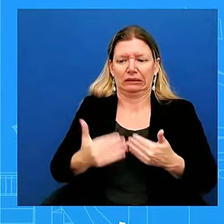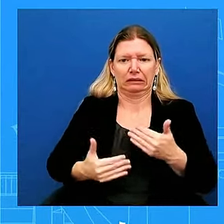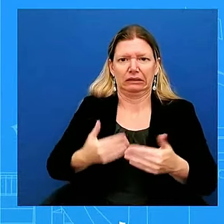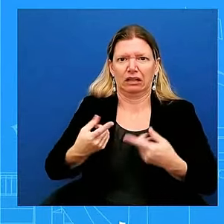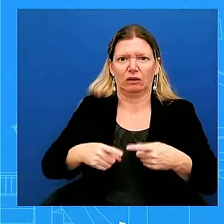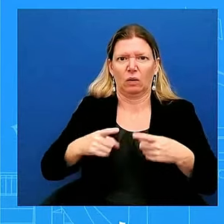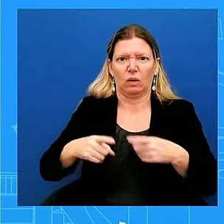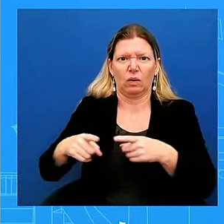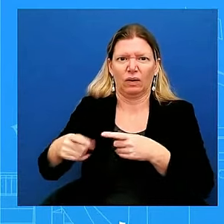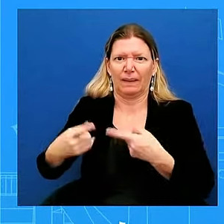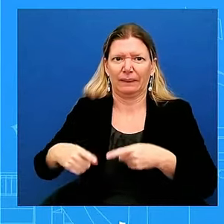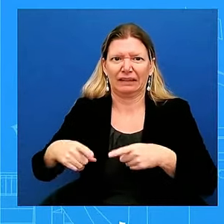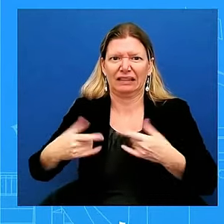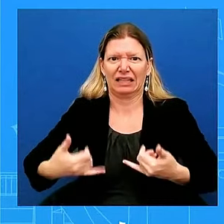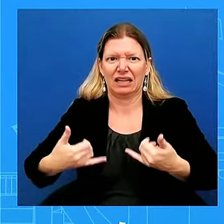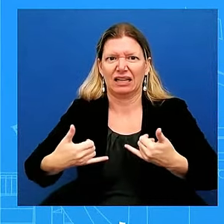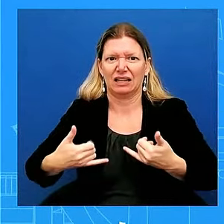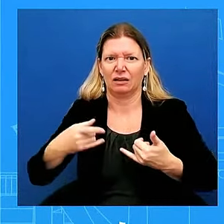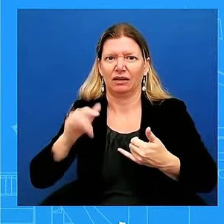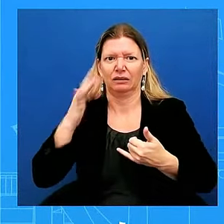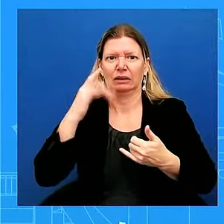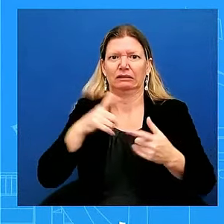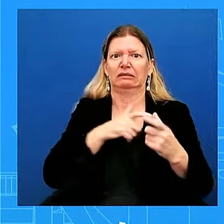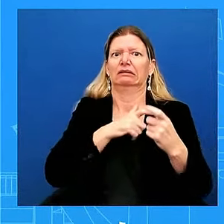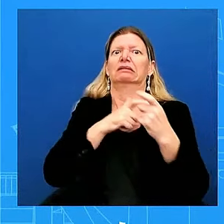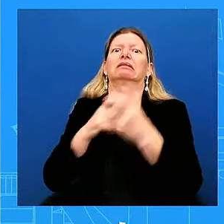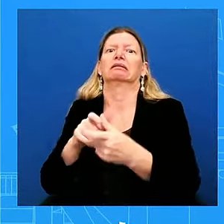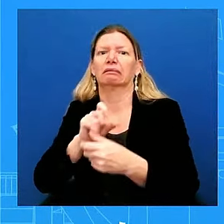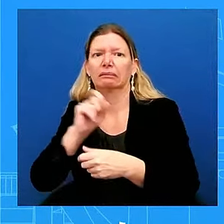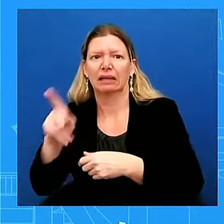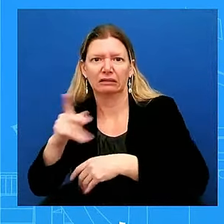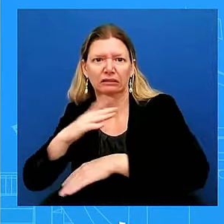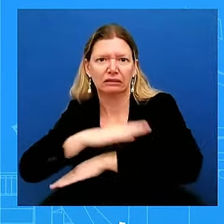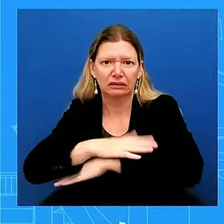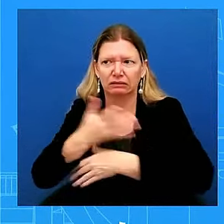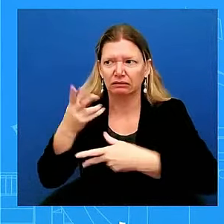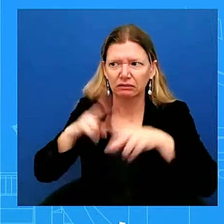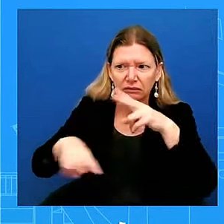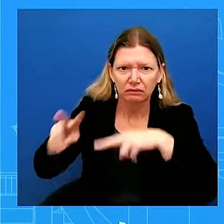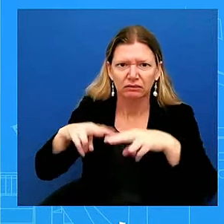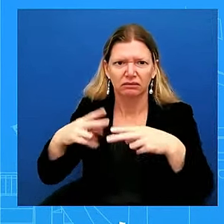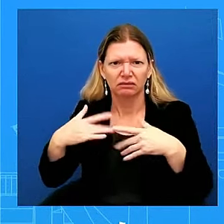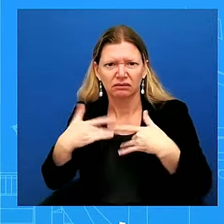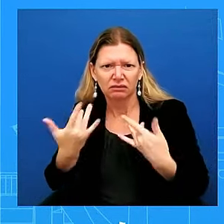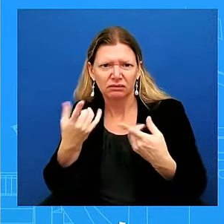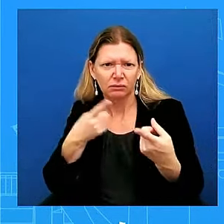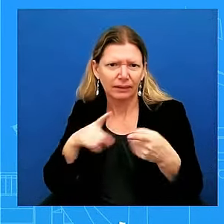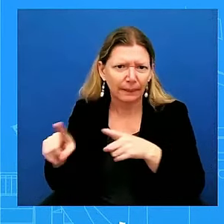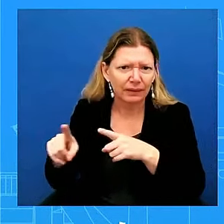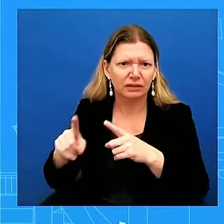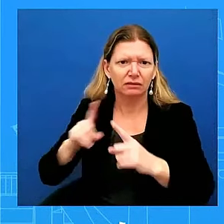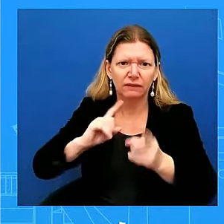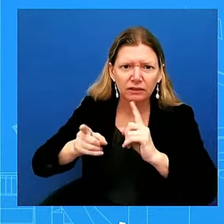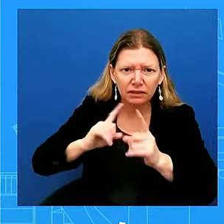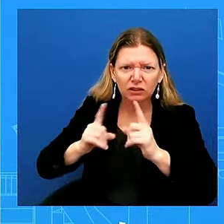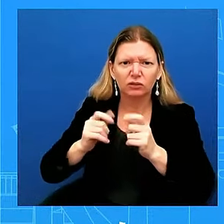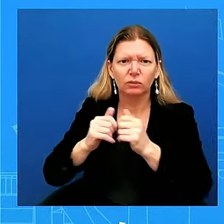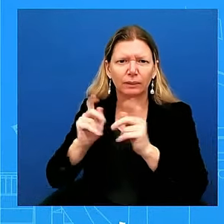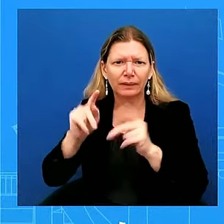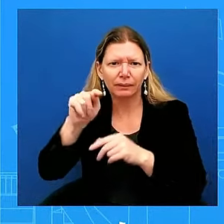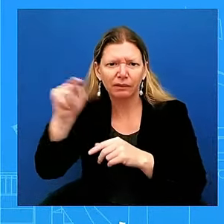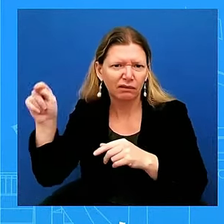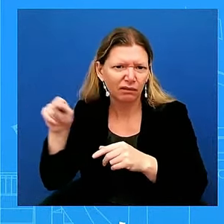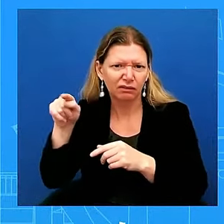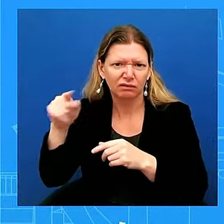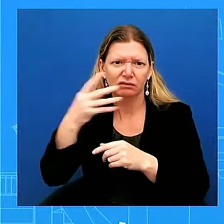with his counterparts as well in Israel. But this administration has not